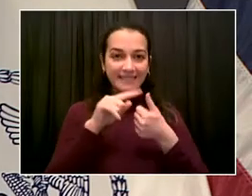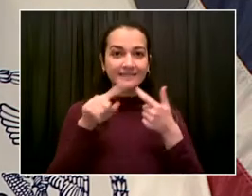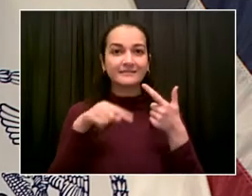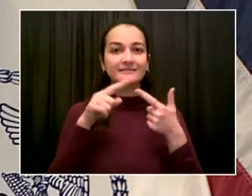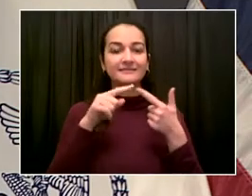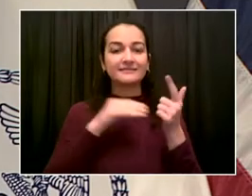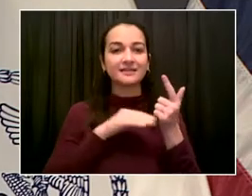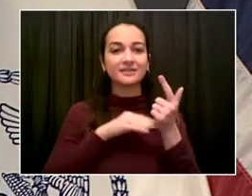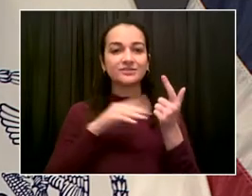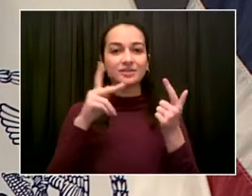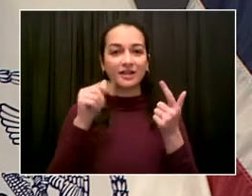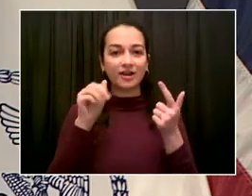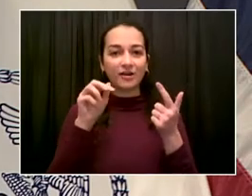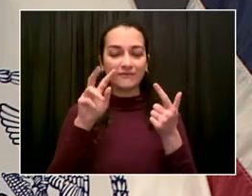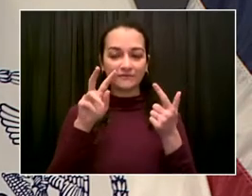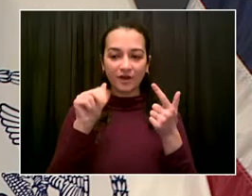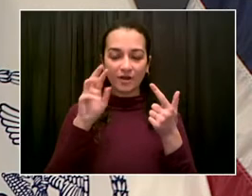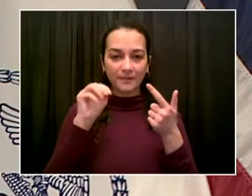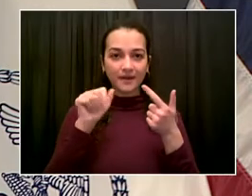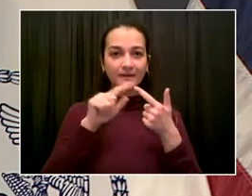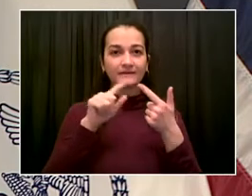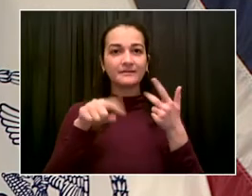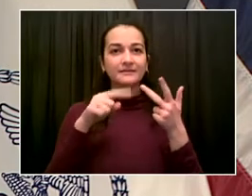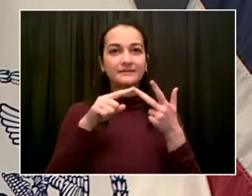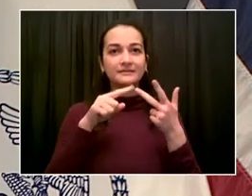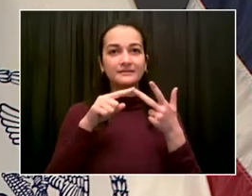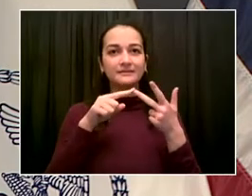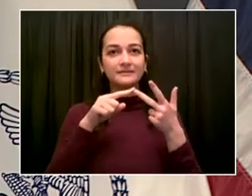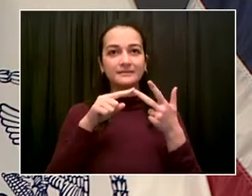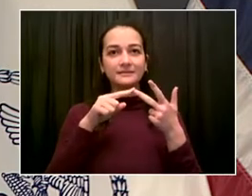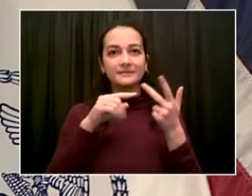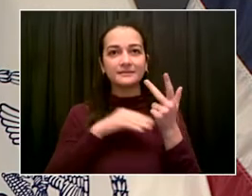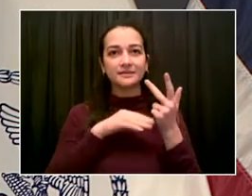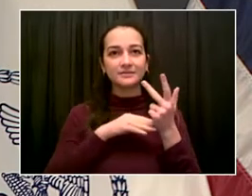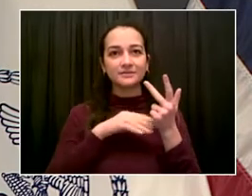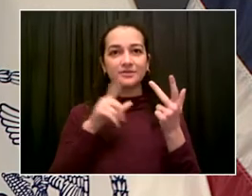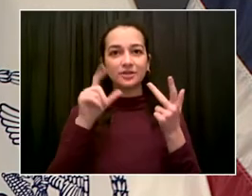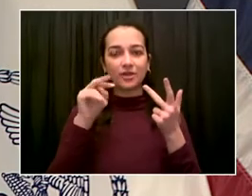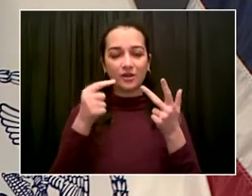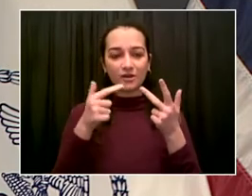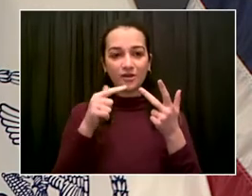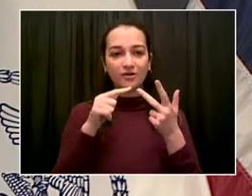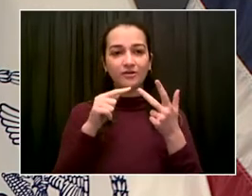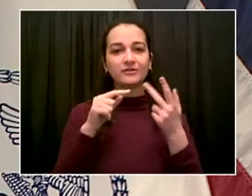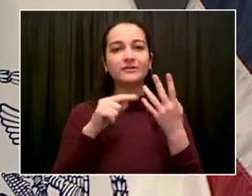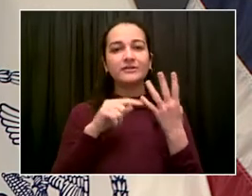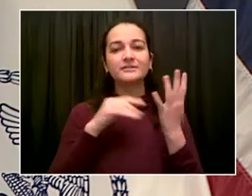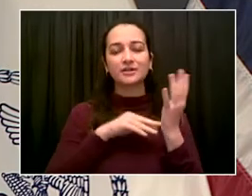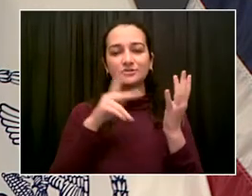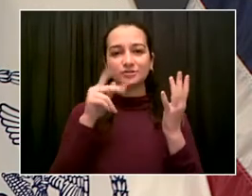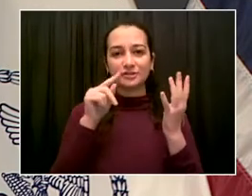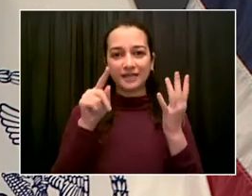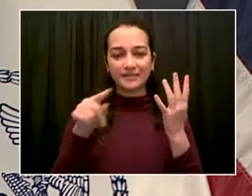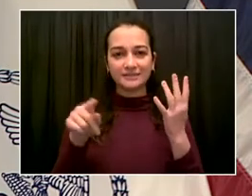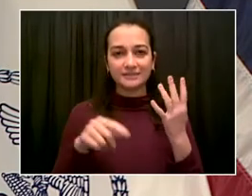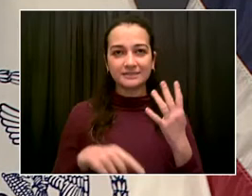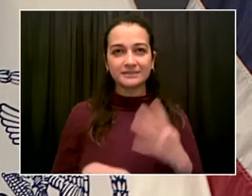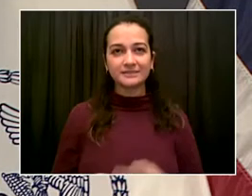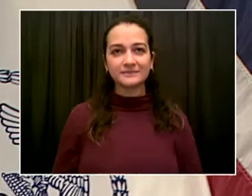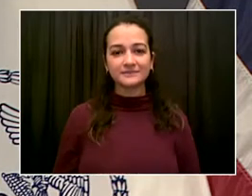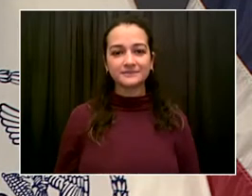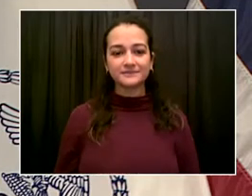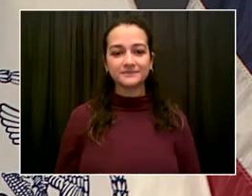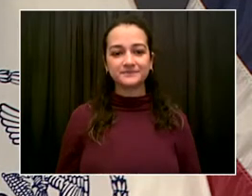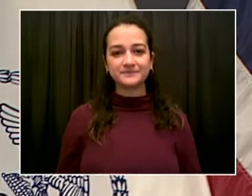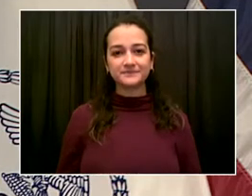President and CEO of New York City Health and Hospitals, and Dr. Ted Long, Head of New York City Test and Trace Corps. Our first question for